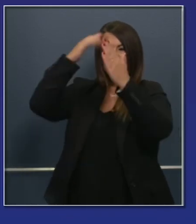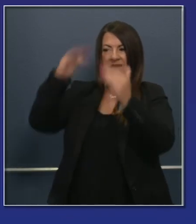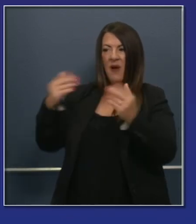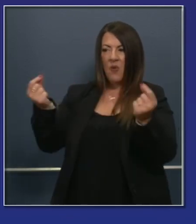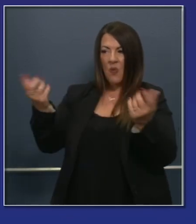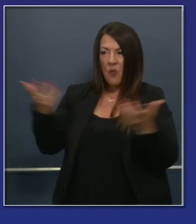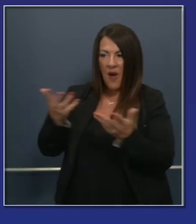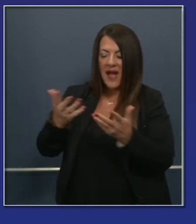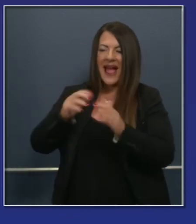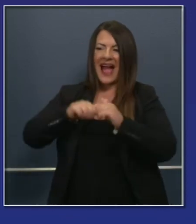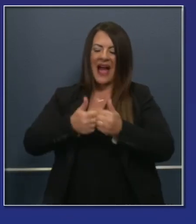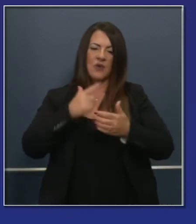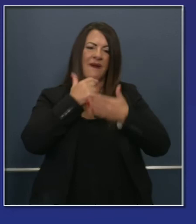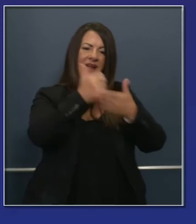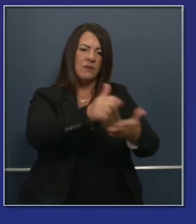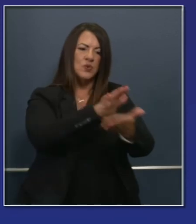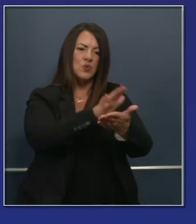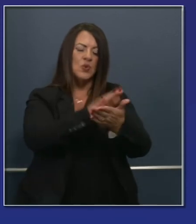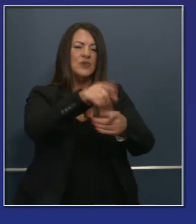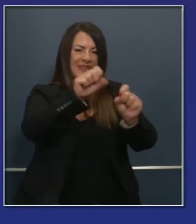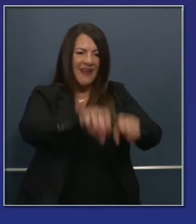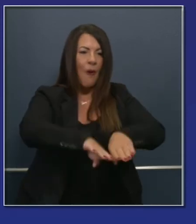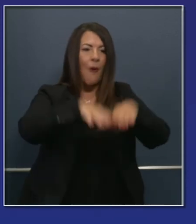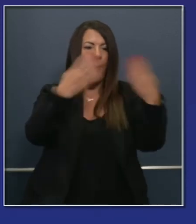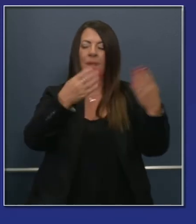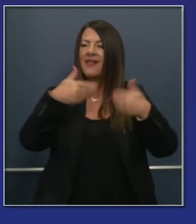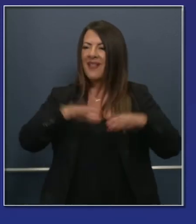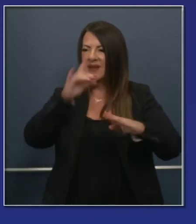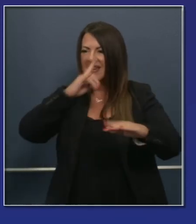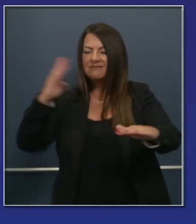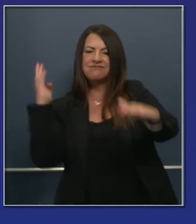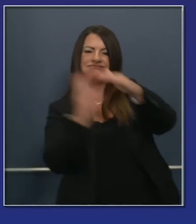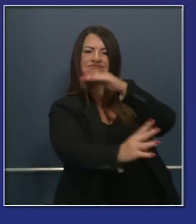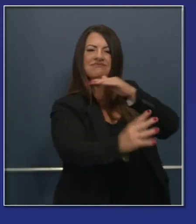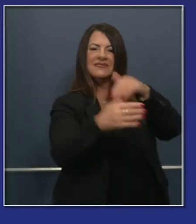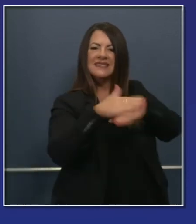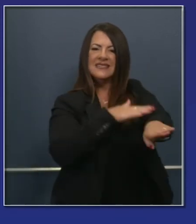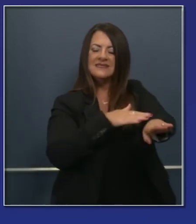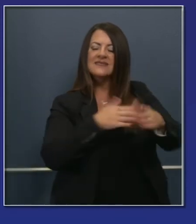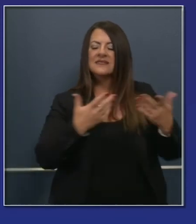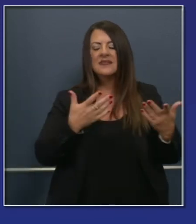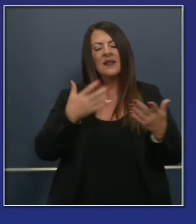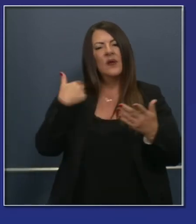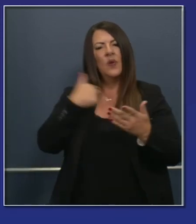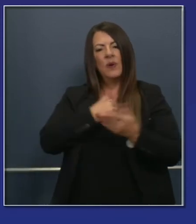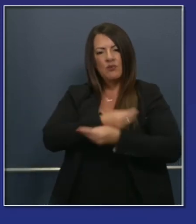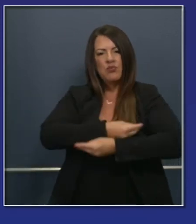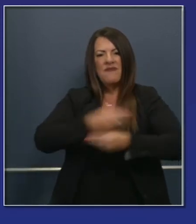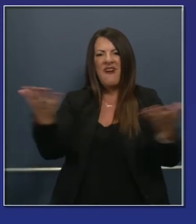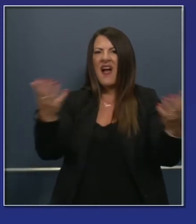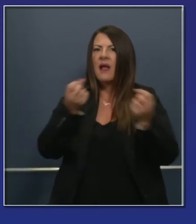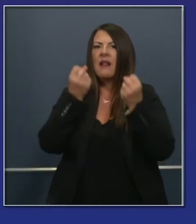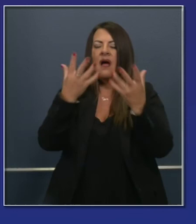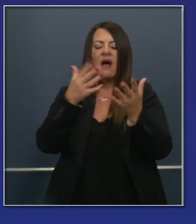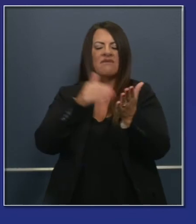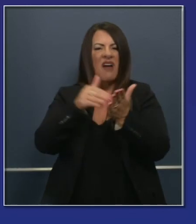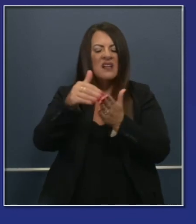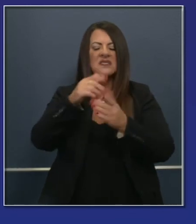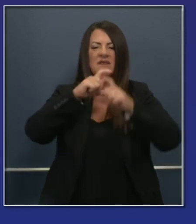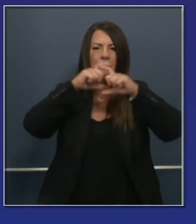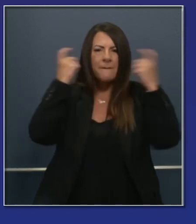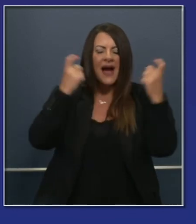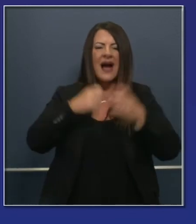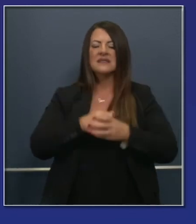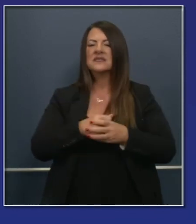-person instruction has provided already millions and millions of masks and face shield tens of thousands of